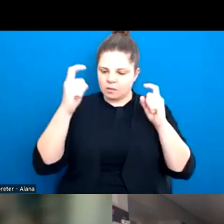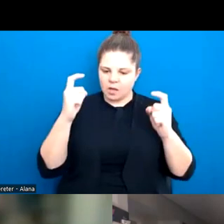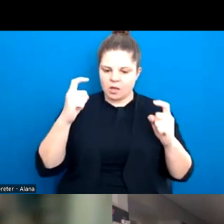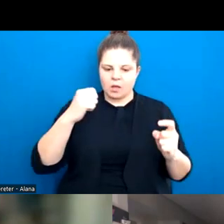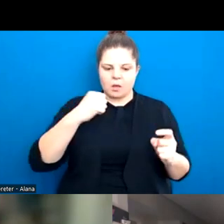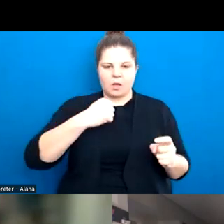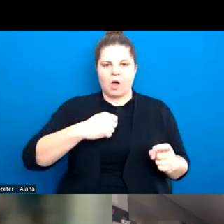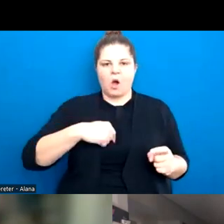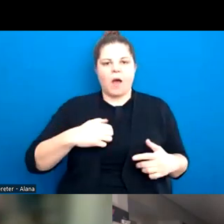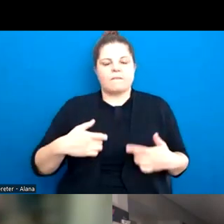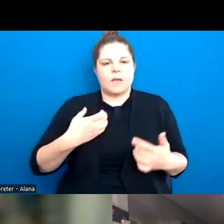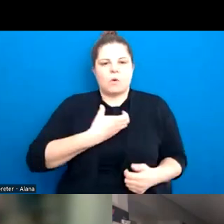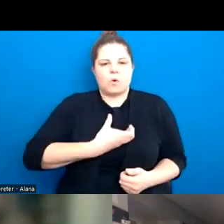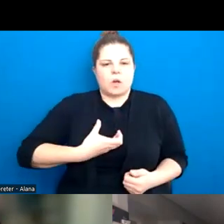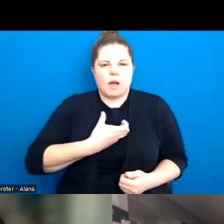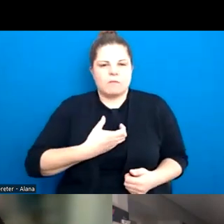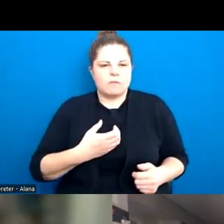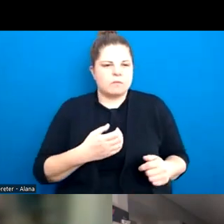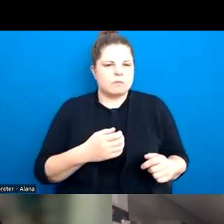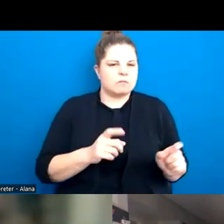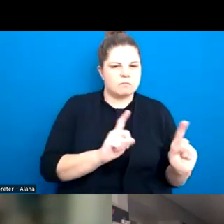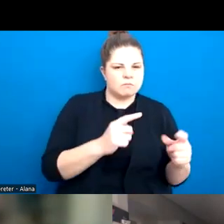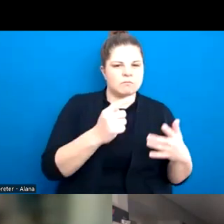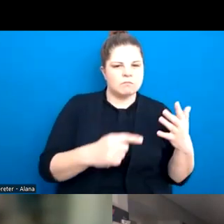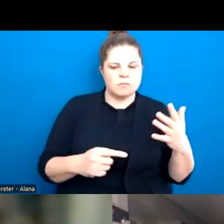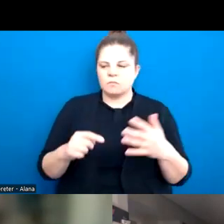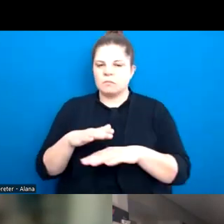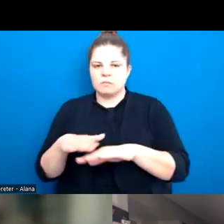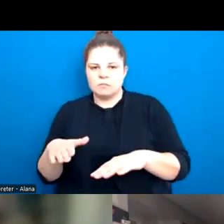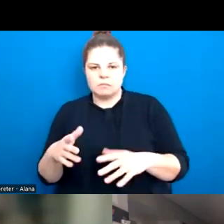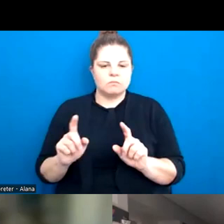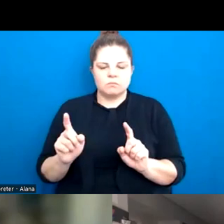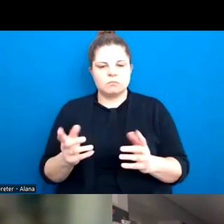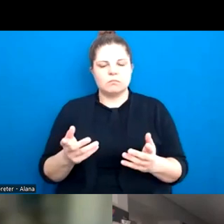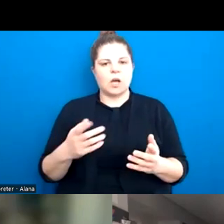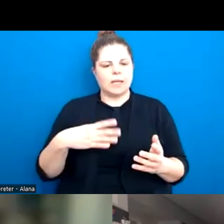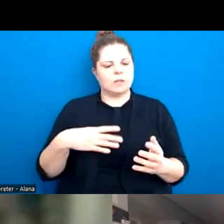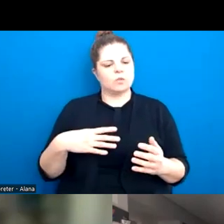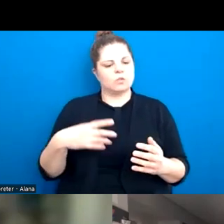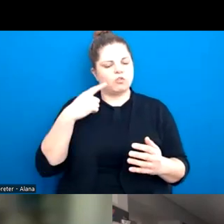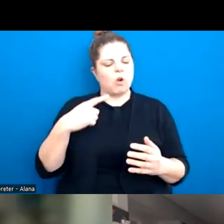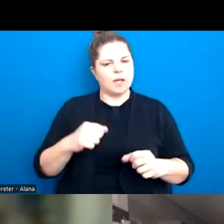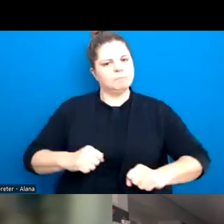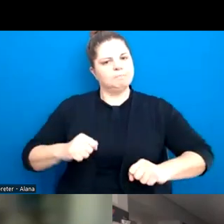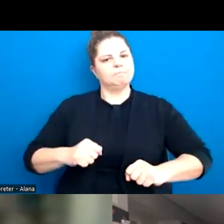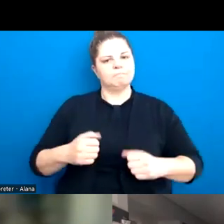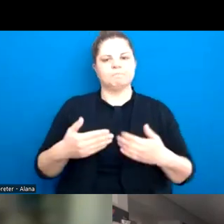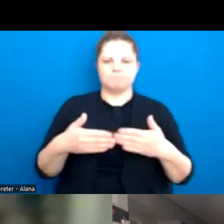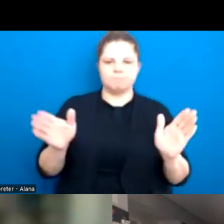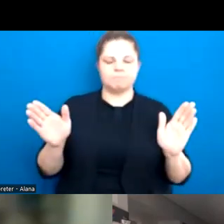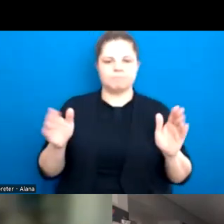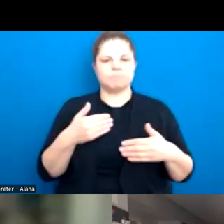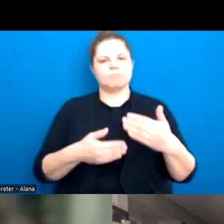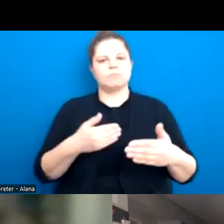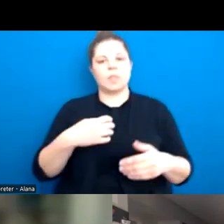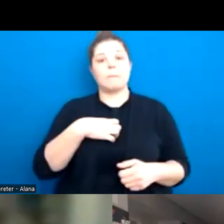What's my comfort zone with talking about sex and how do I push myself further and further out of that and make that comfort zone bigger and bigger?